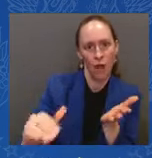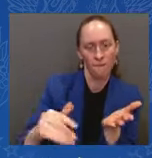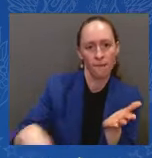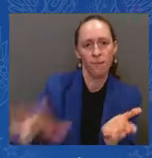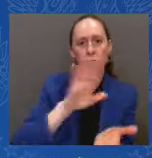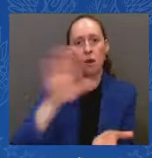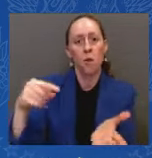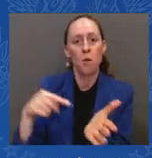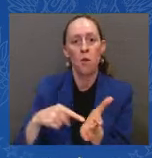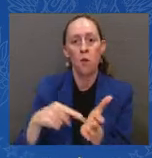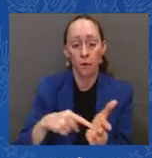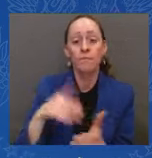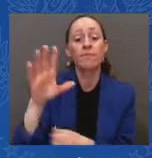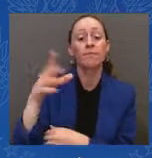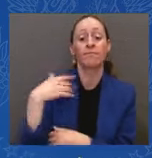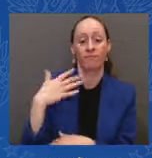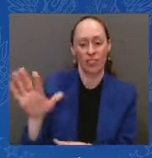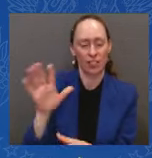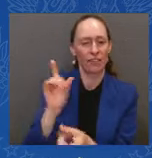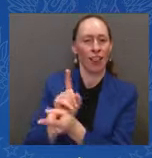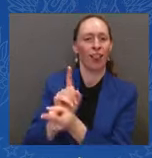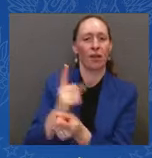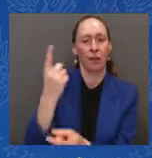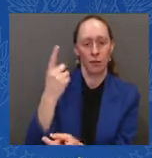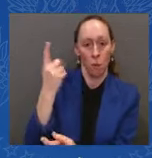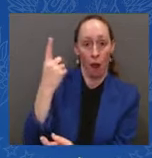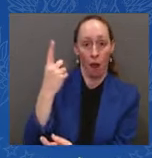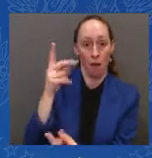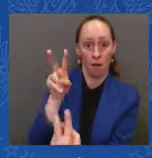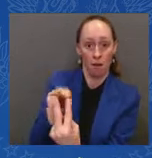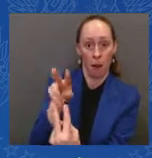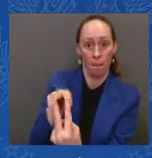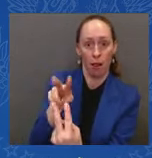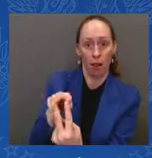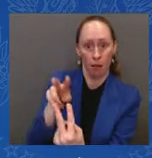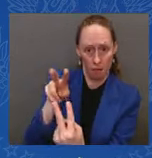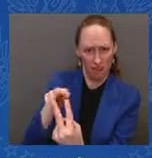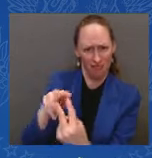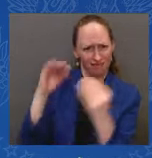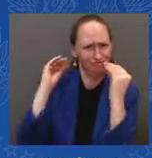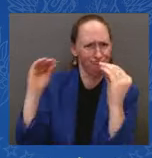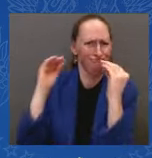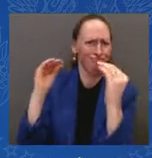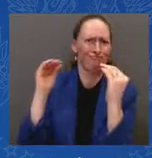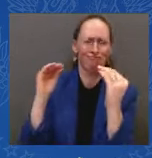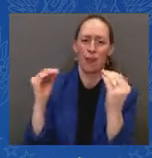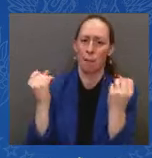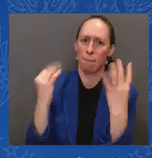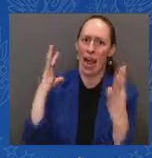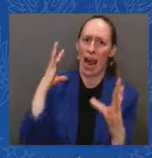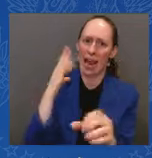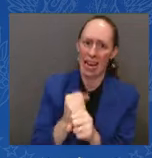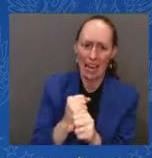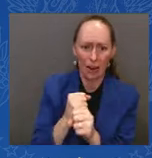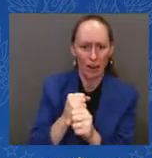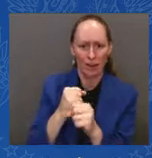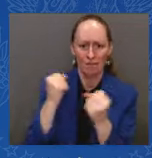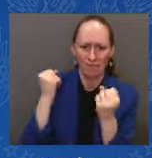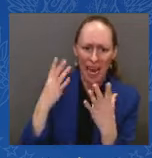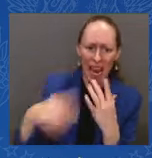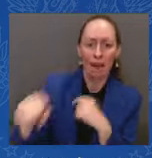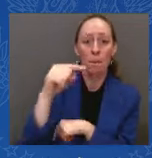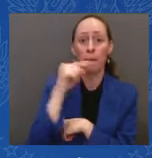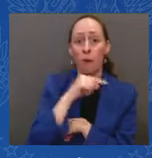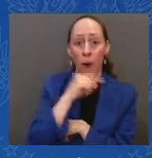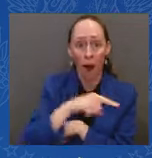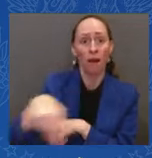years, they paid over $800 a month toward their student loans. It meant they couldn't pay to put away any money for retirement. And this